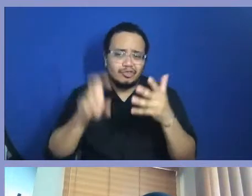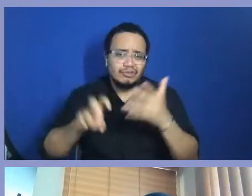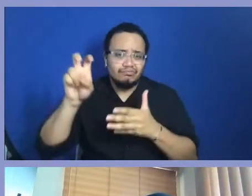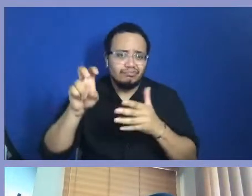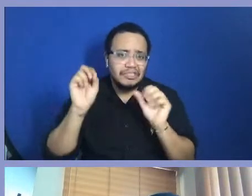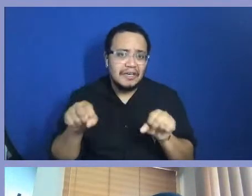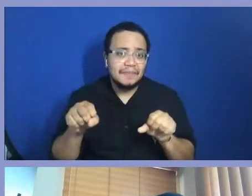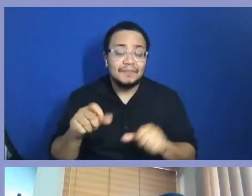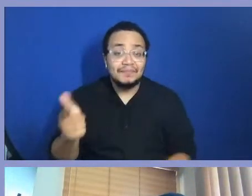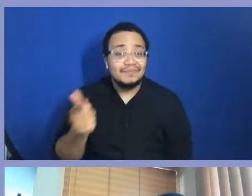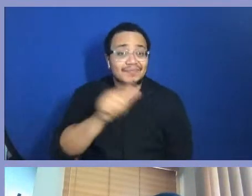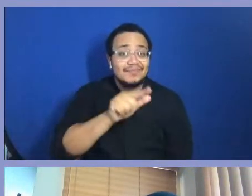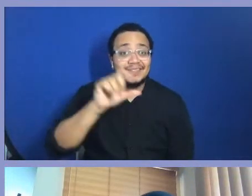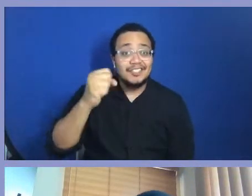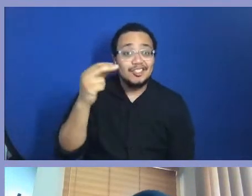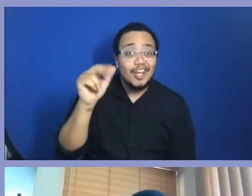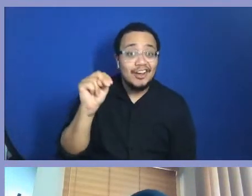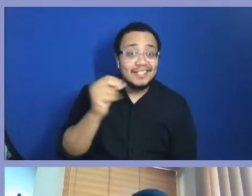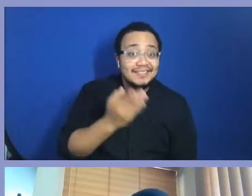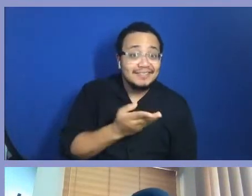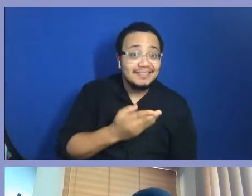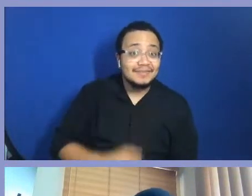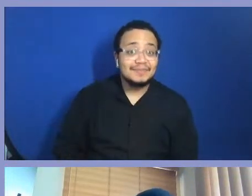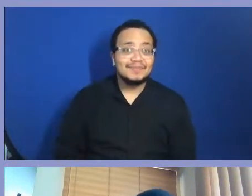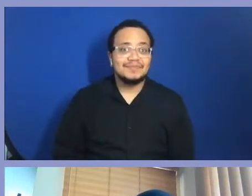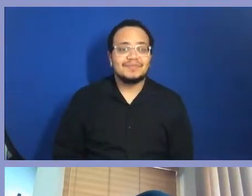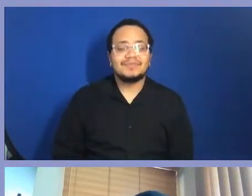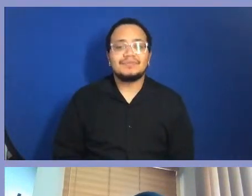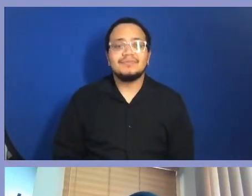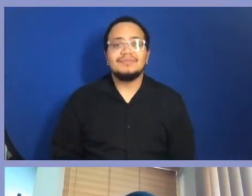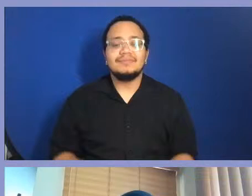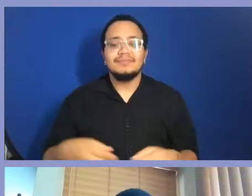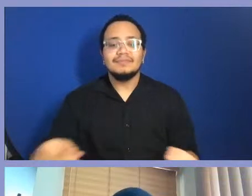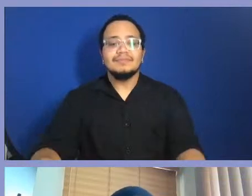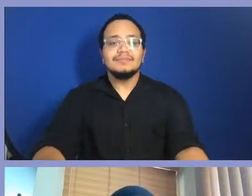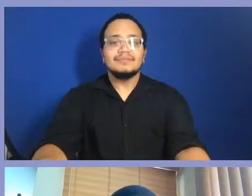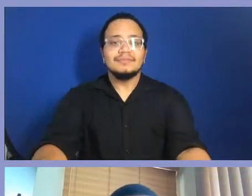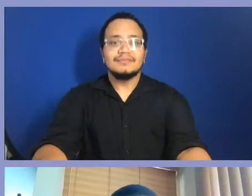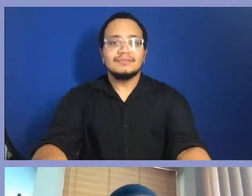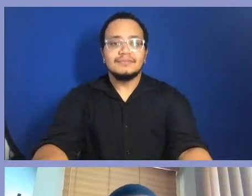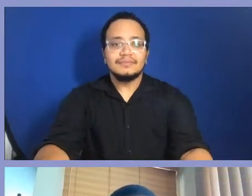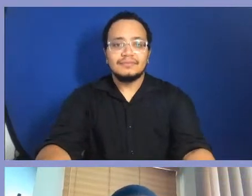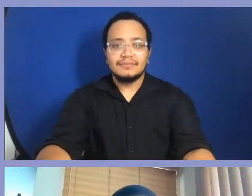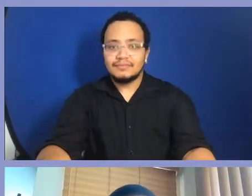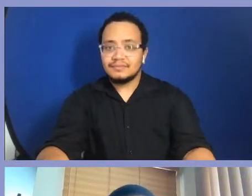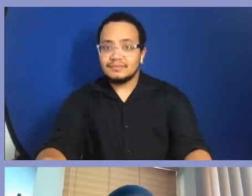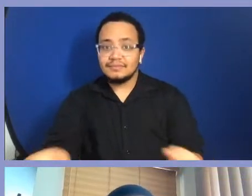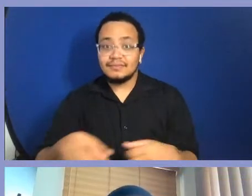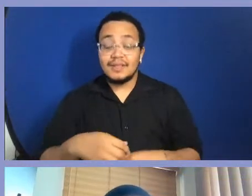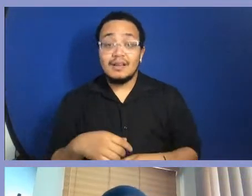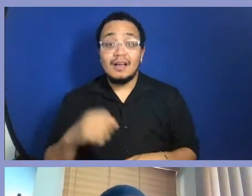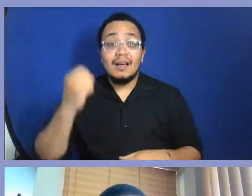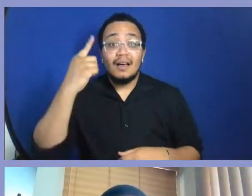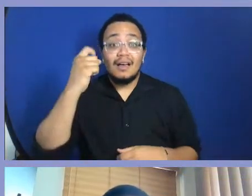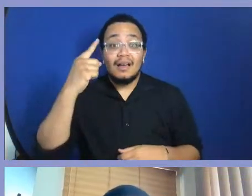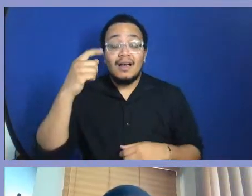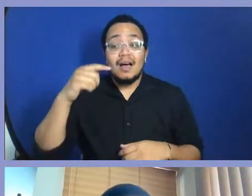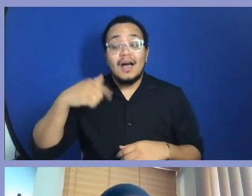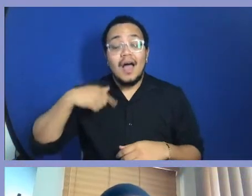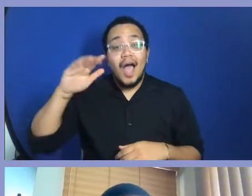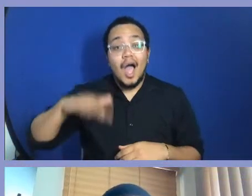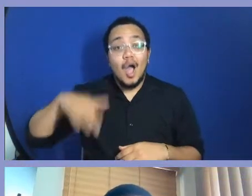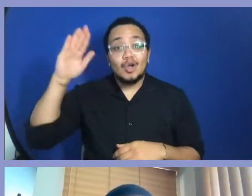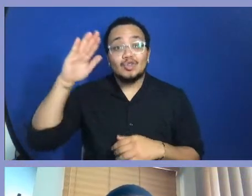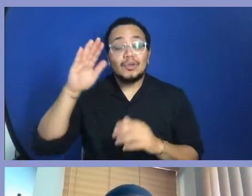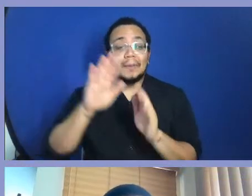Sharon, what about you? What are your thoughts in that regard? I think this is just terrific. I'm a science fiction child. I grew up on